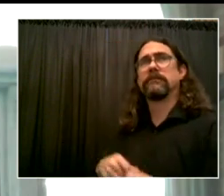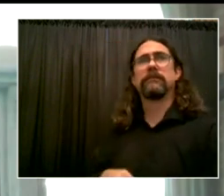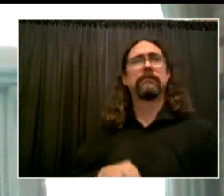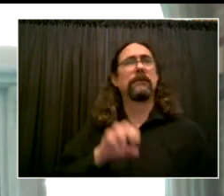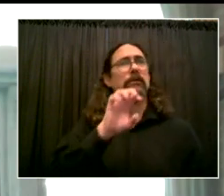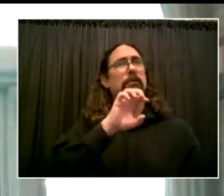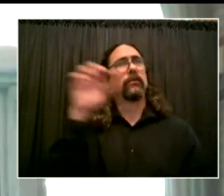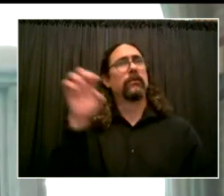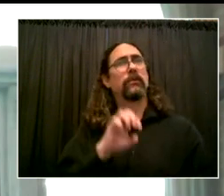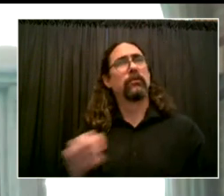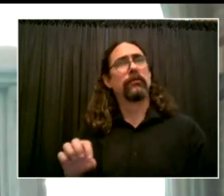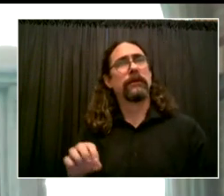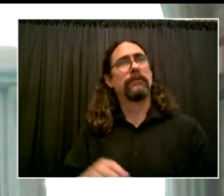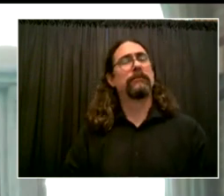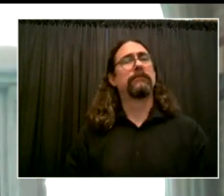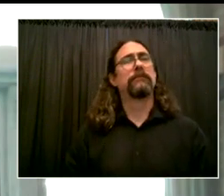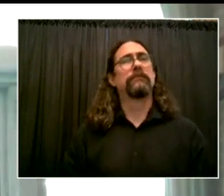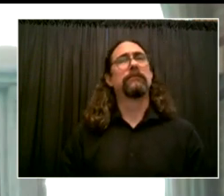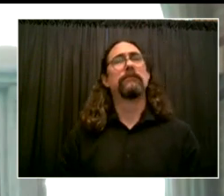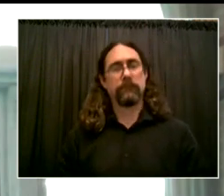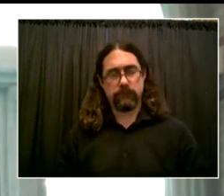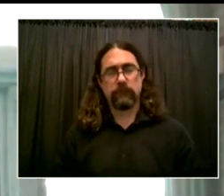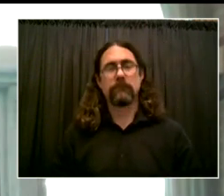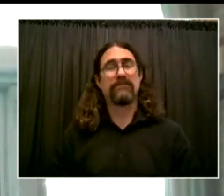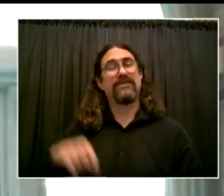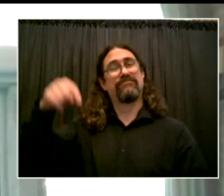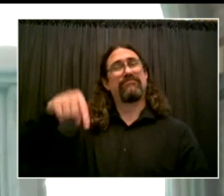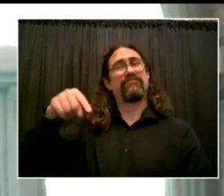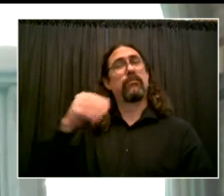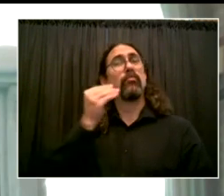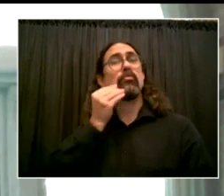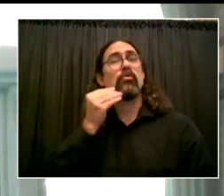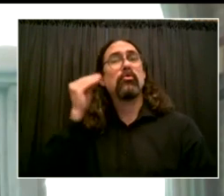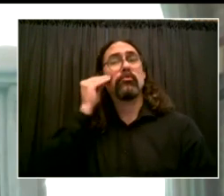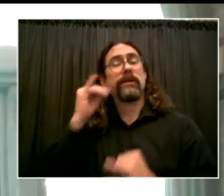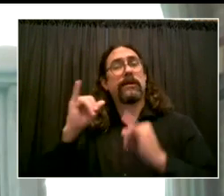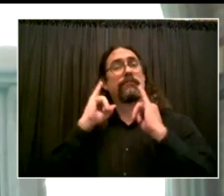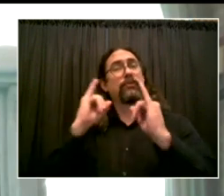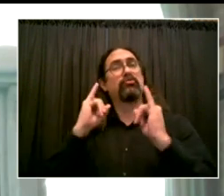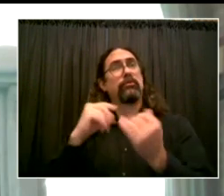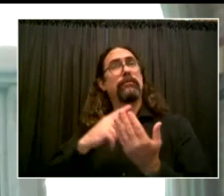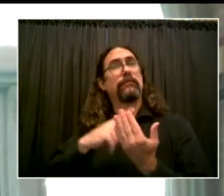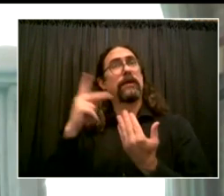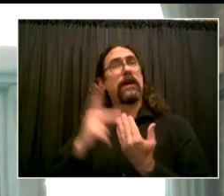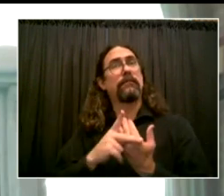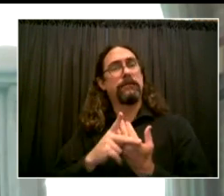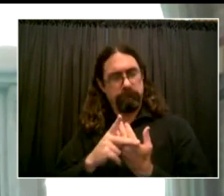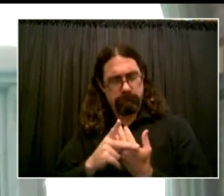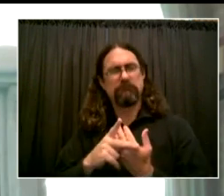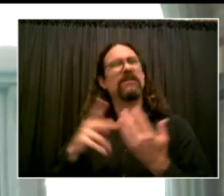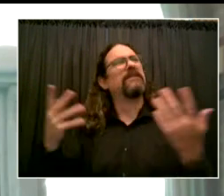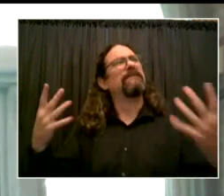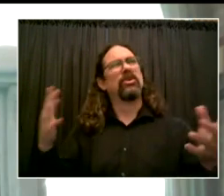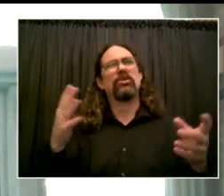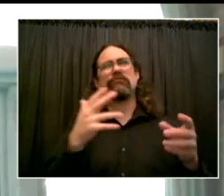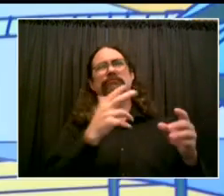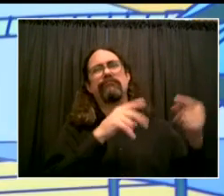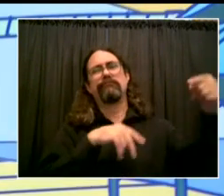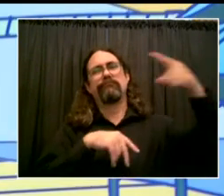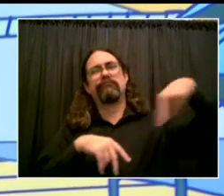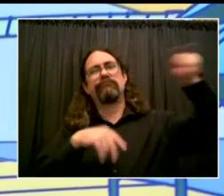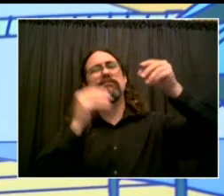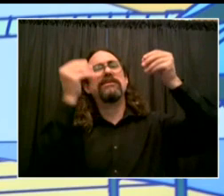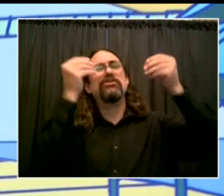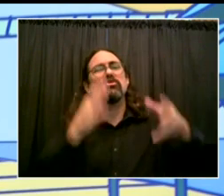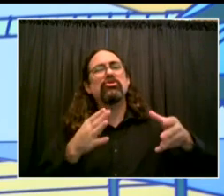leveraging those certified teachers to provide this level of instruction that's required at this moment. Thank you. We have time